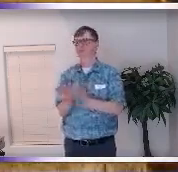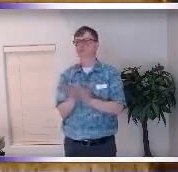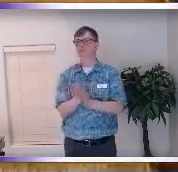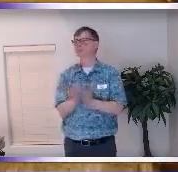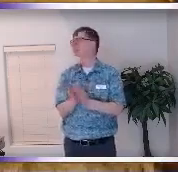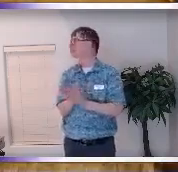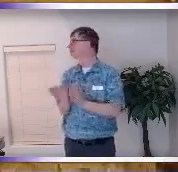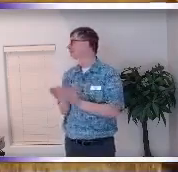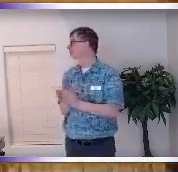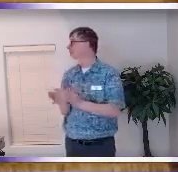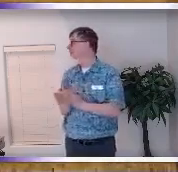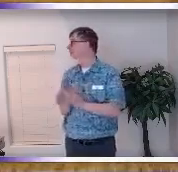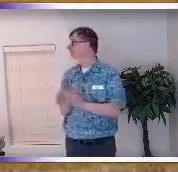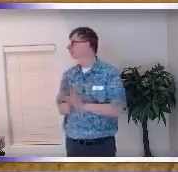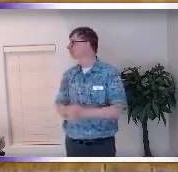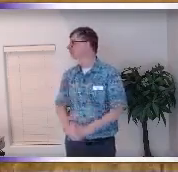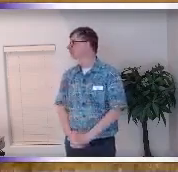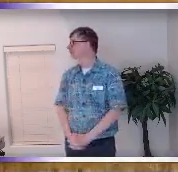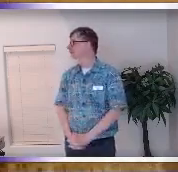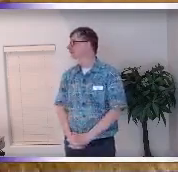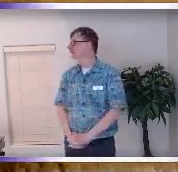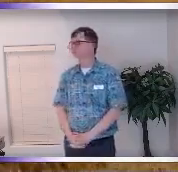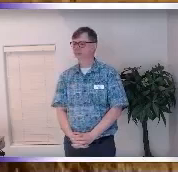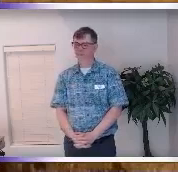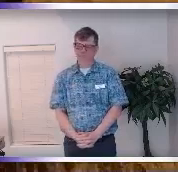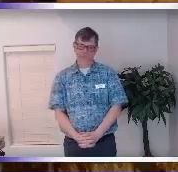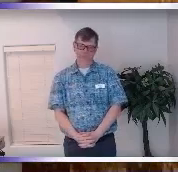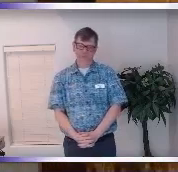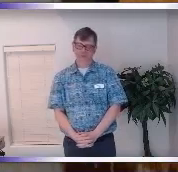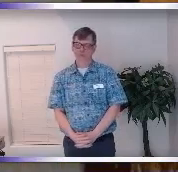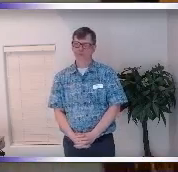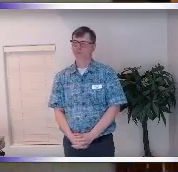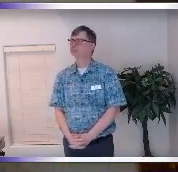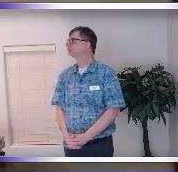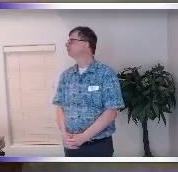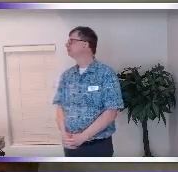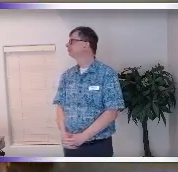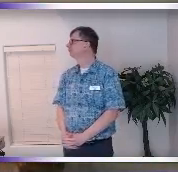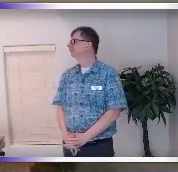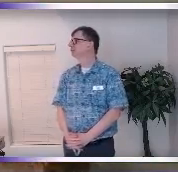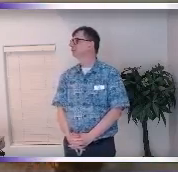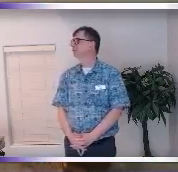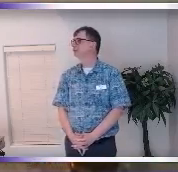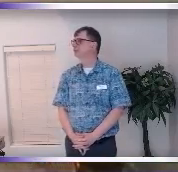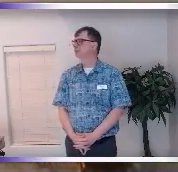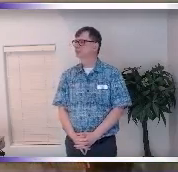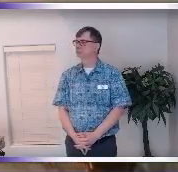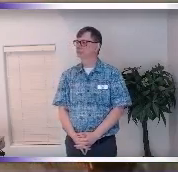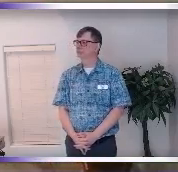I'm so grateful and I think sometimes you know as volunteers we had that beautiful volunteer dinner and